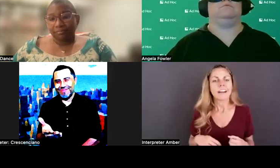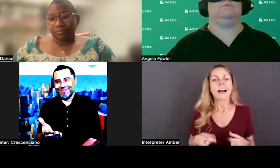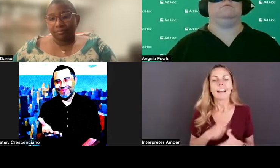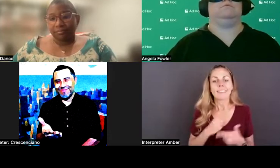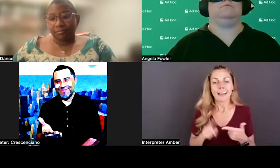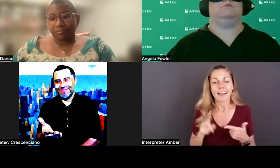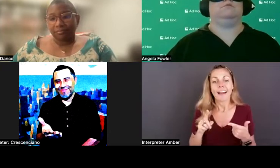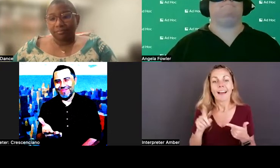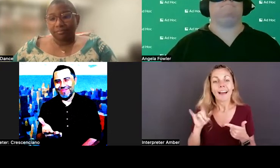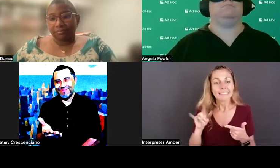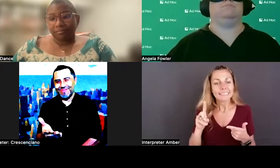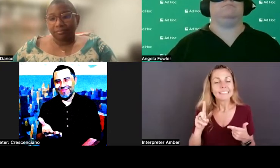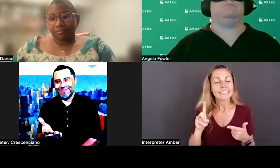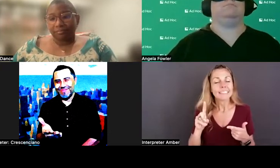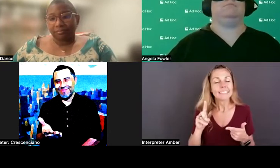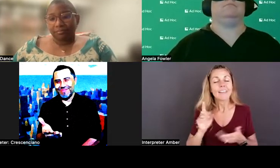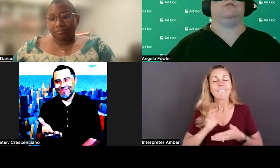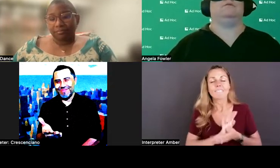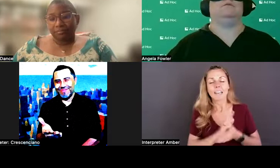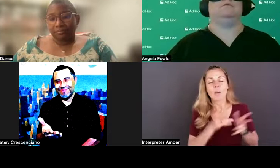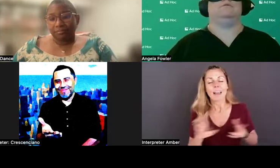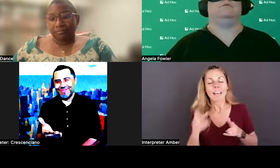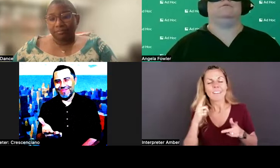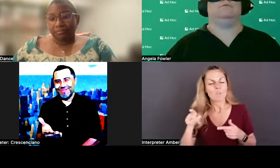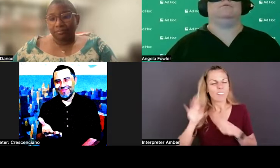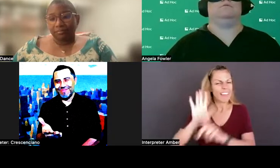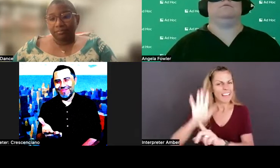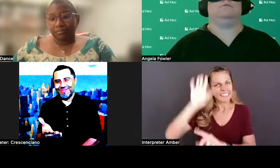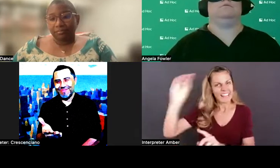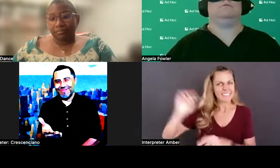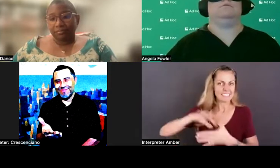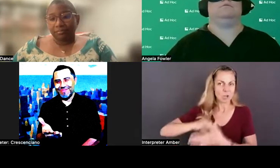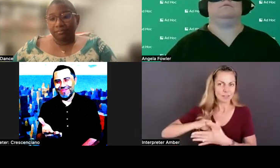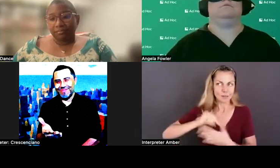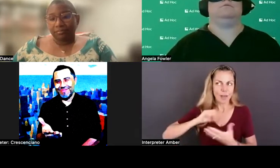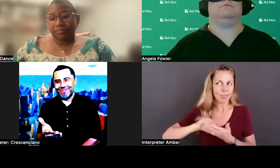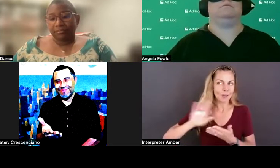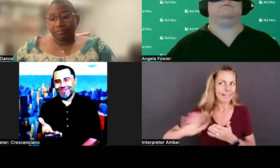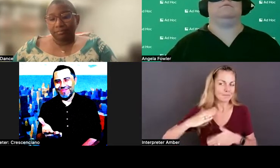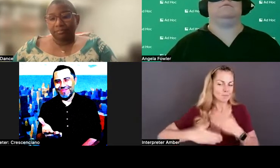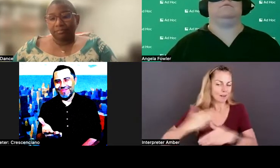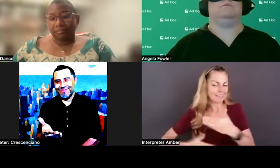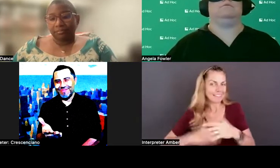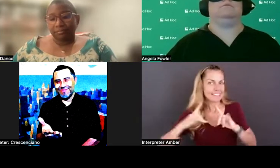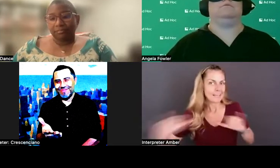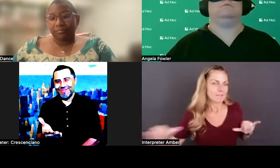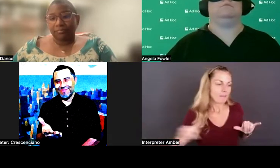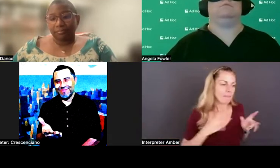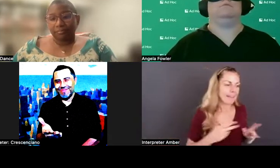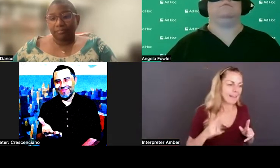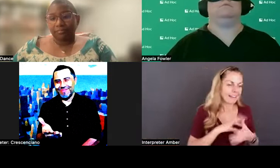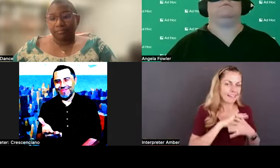his content. And so basically he, I learned his process while editing his content. And so at the end of,